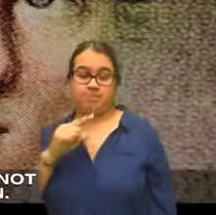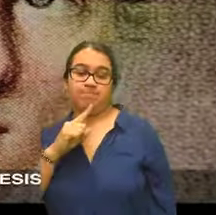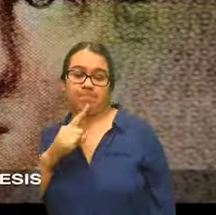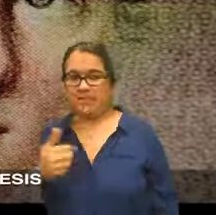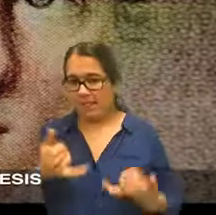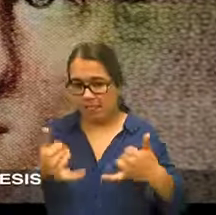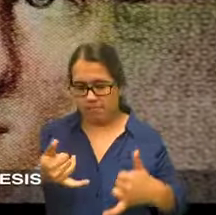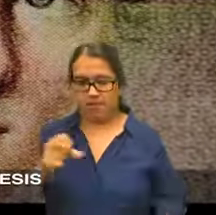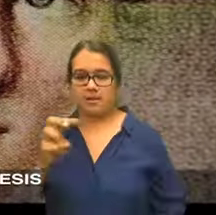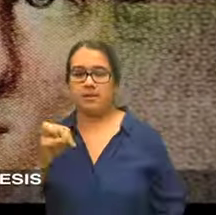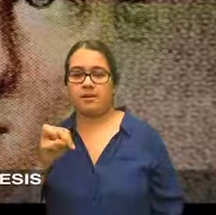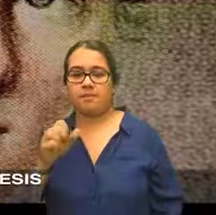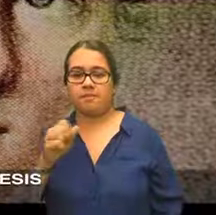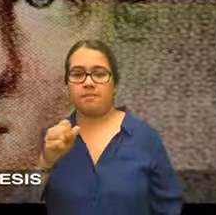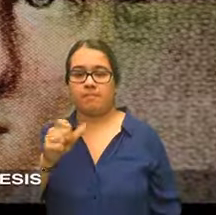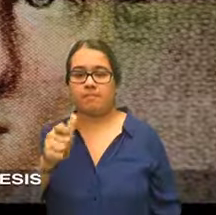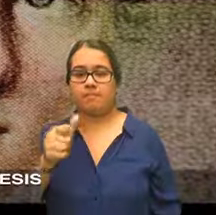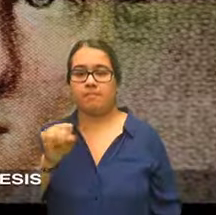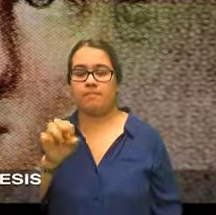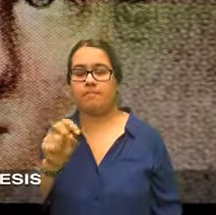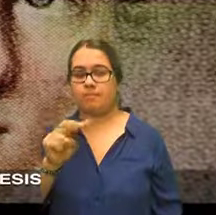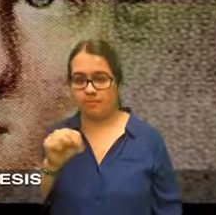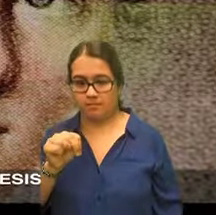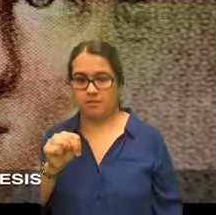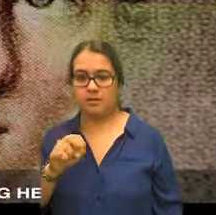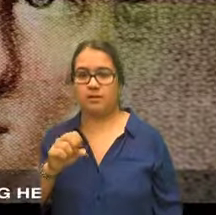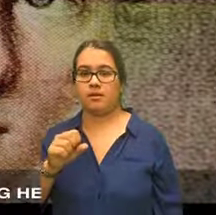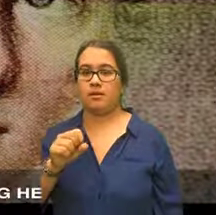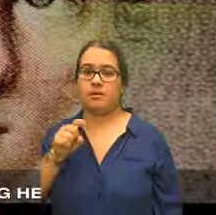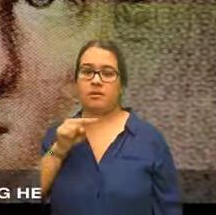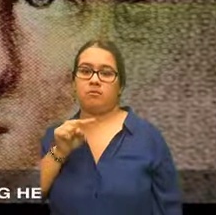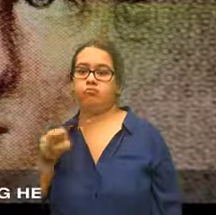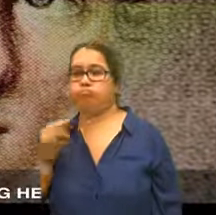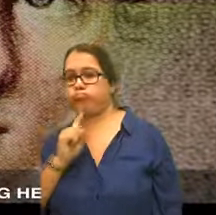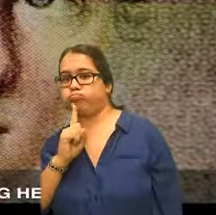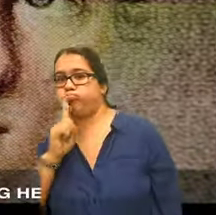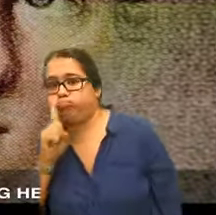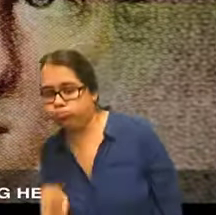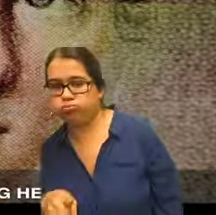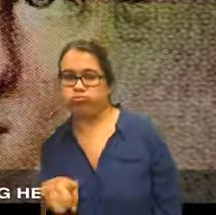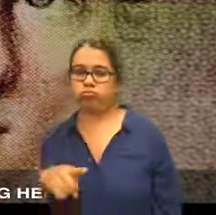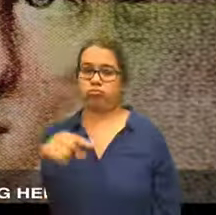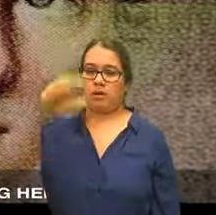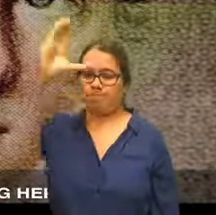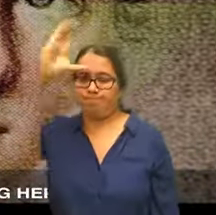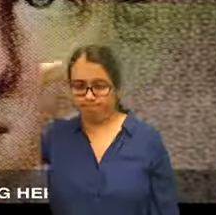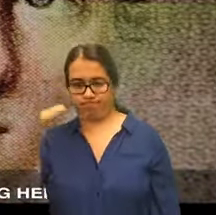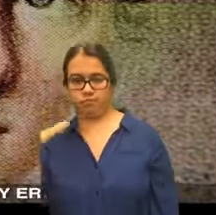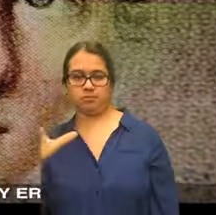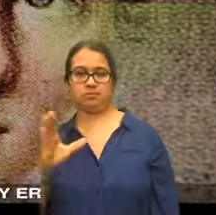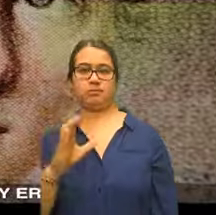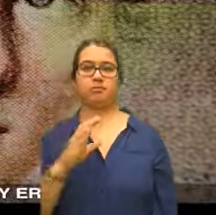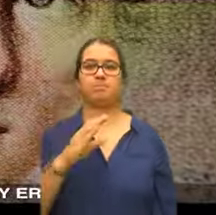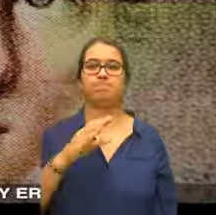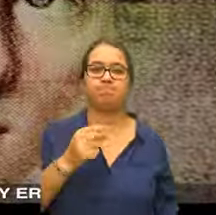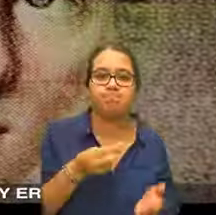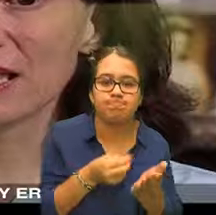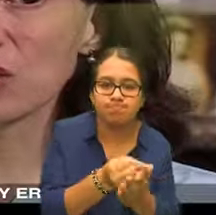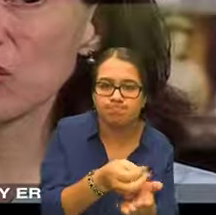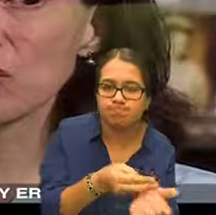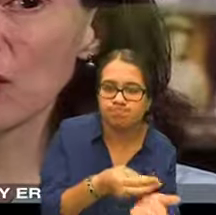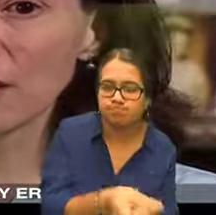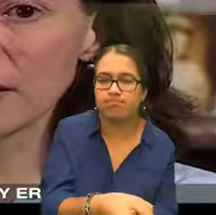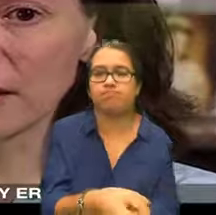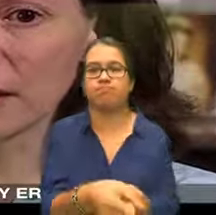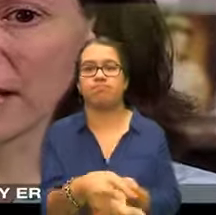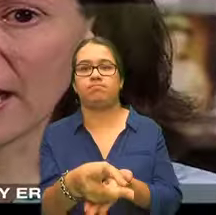Madison he was the antithesis of the bold and strong government-building hero he was